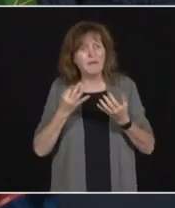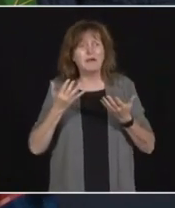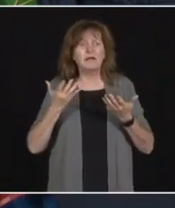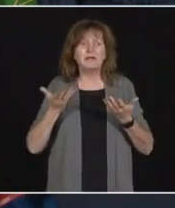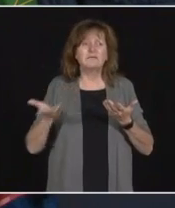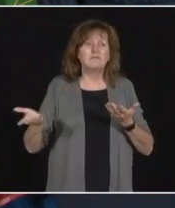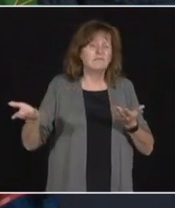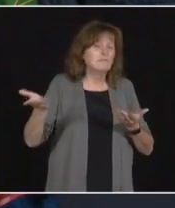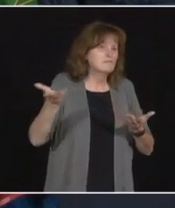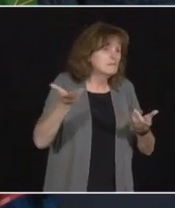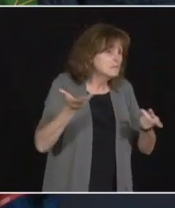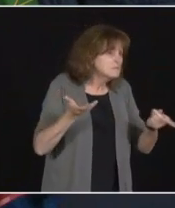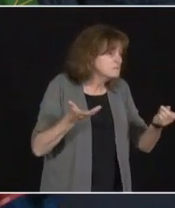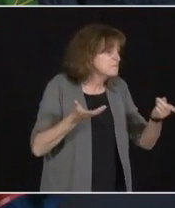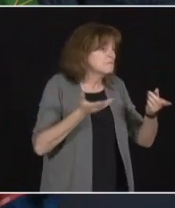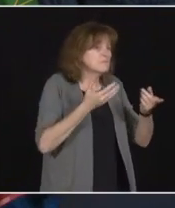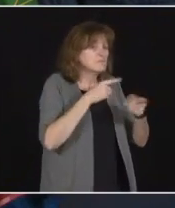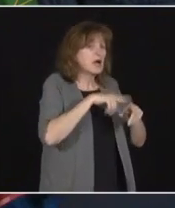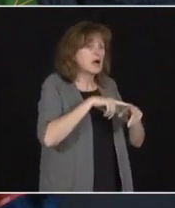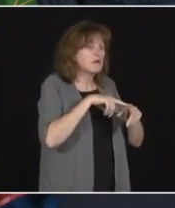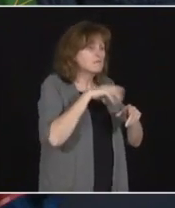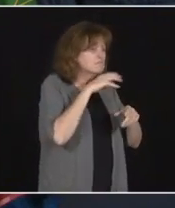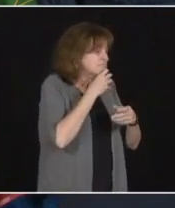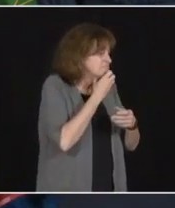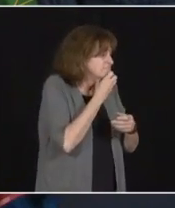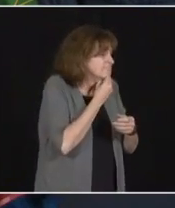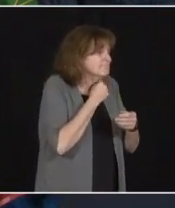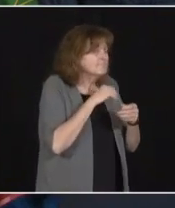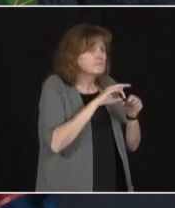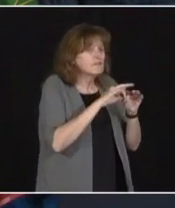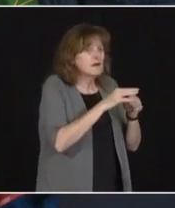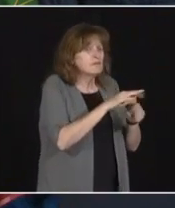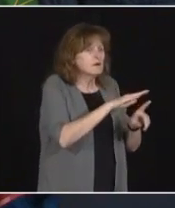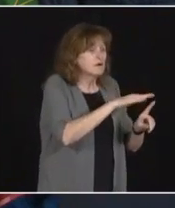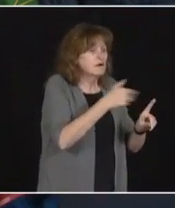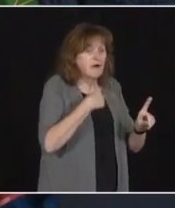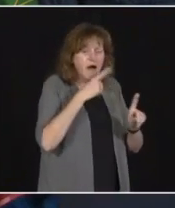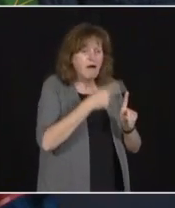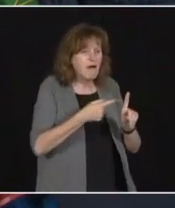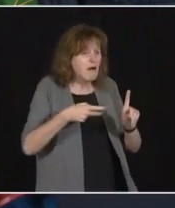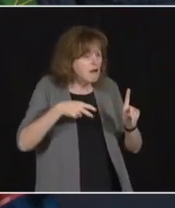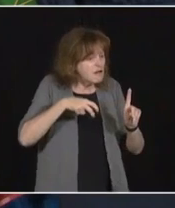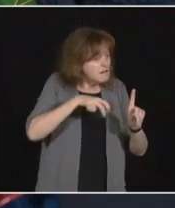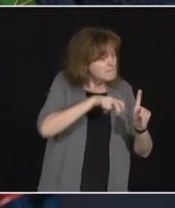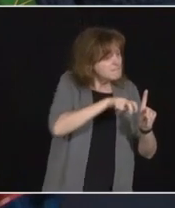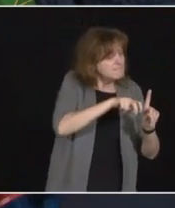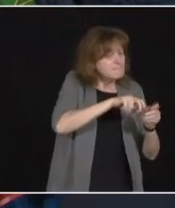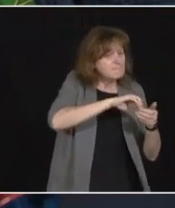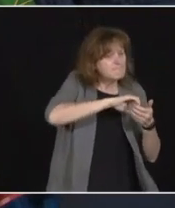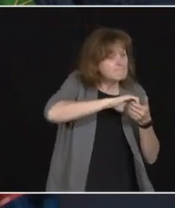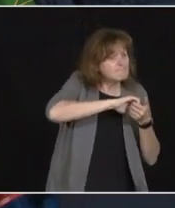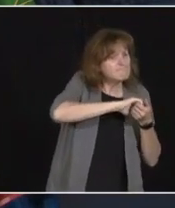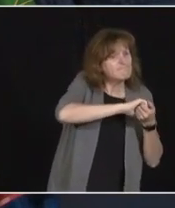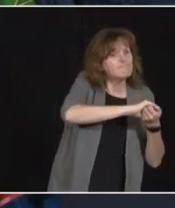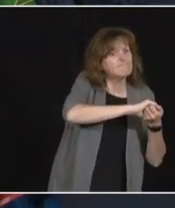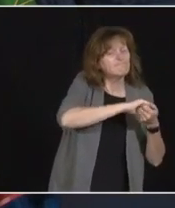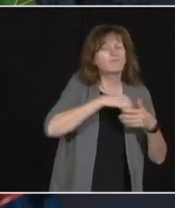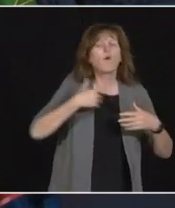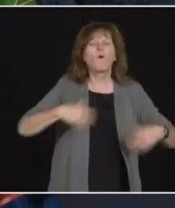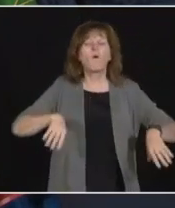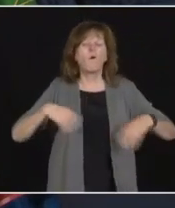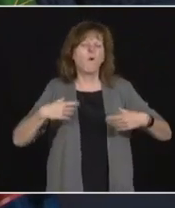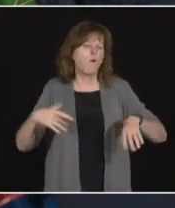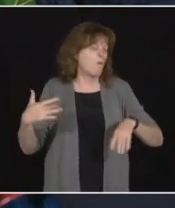ones in the final or most difficult moments, it's heartbreaking. It's hard to imagine anything